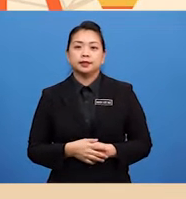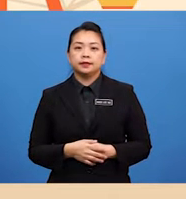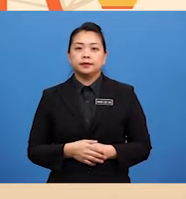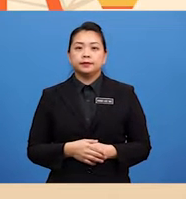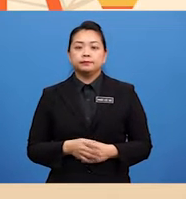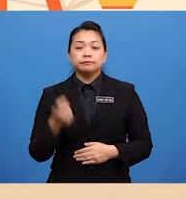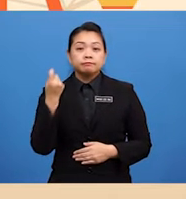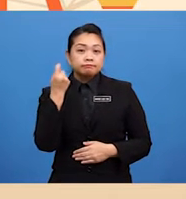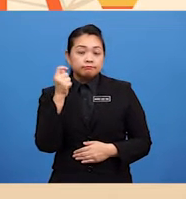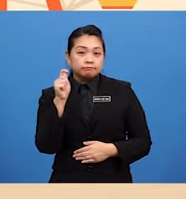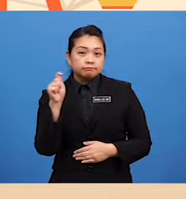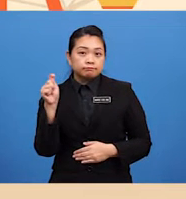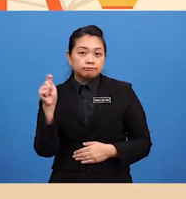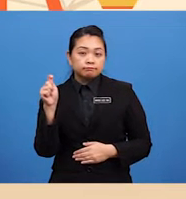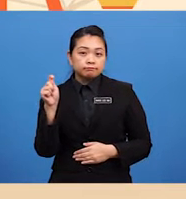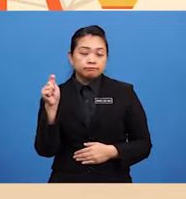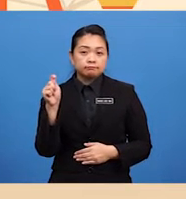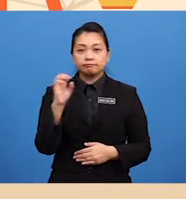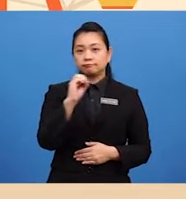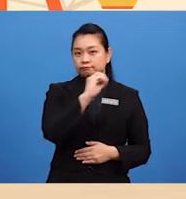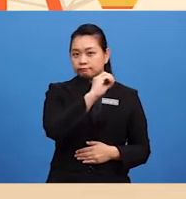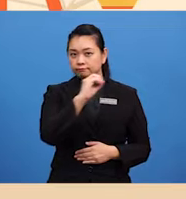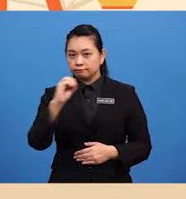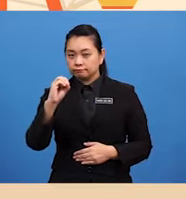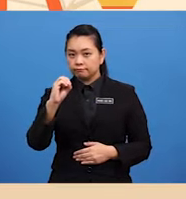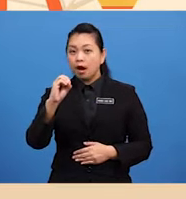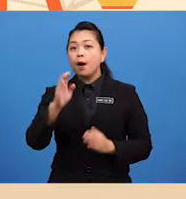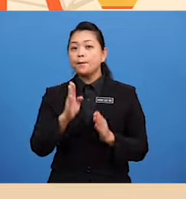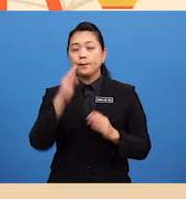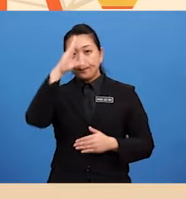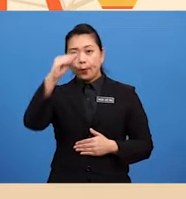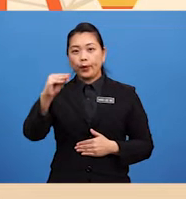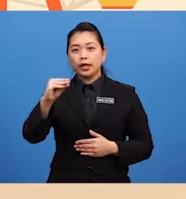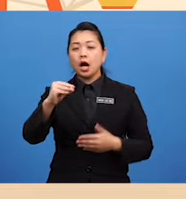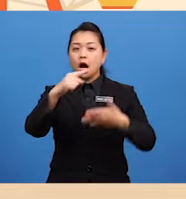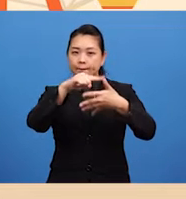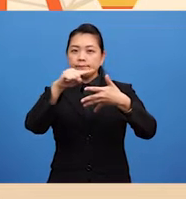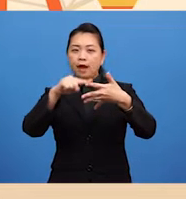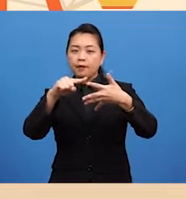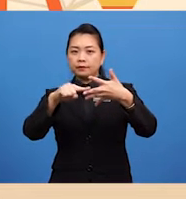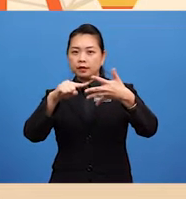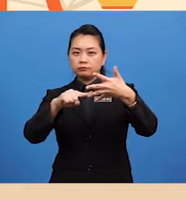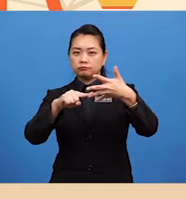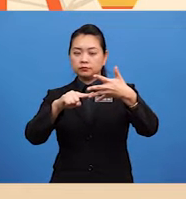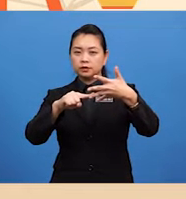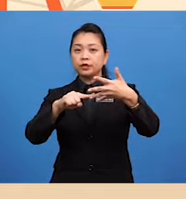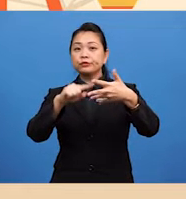The Fill In The Tall Boy Among The Two Male Contestant At The